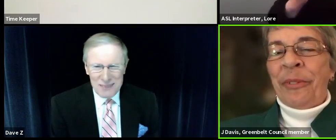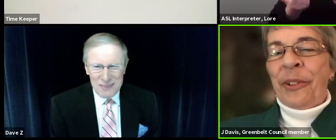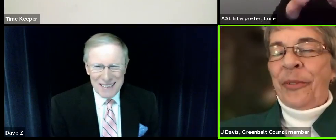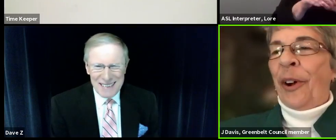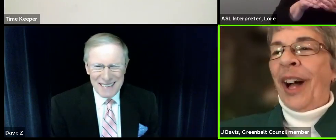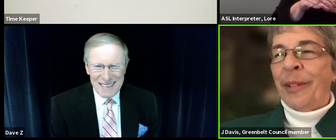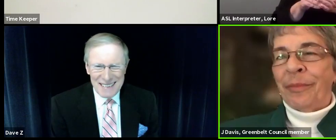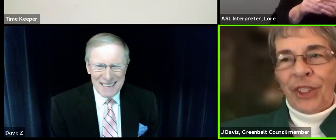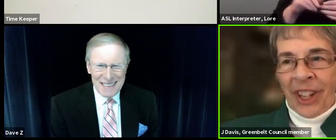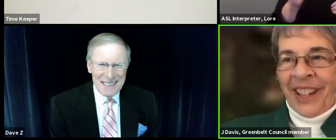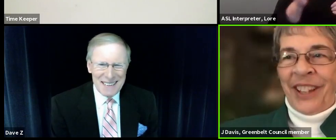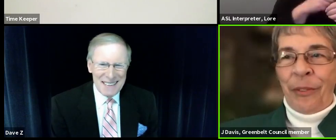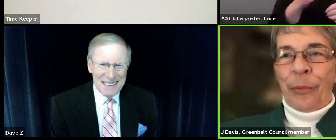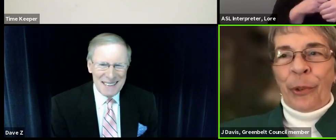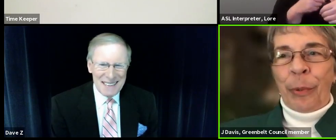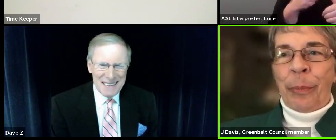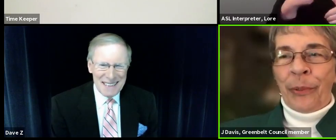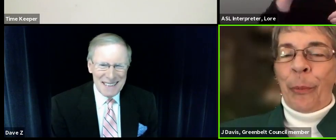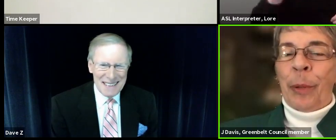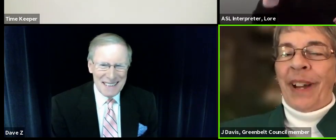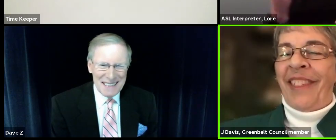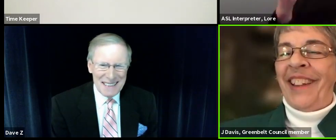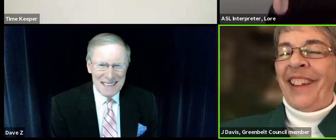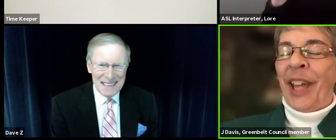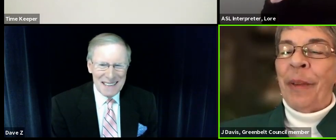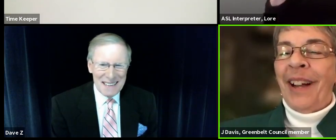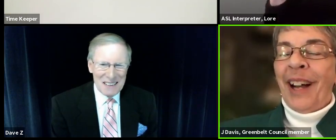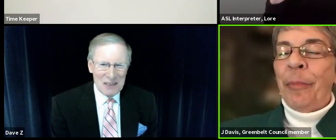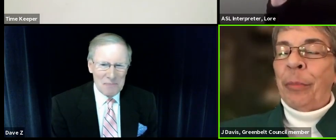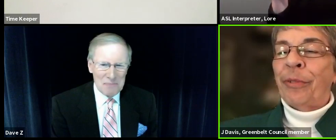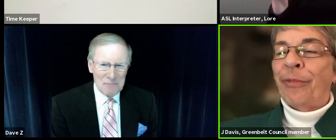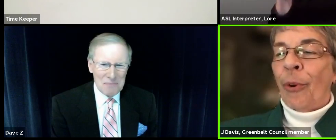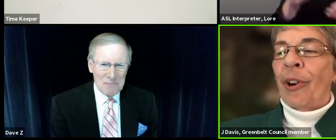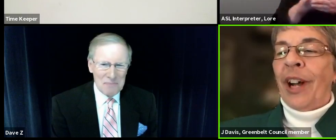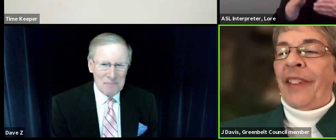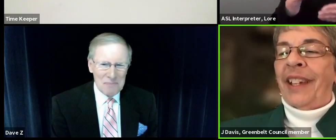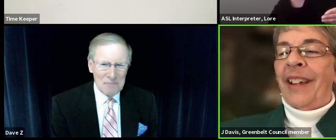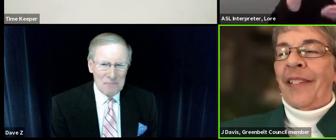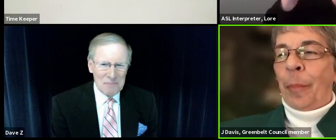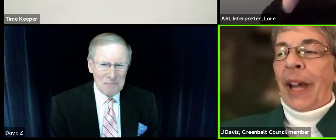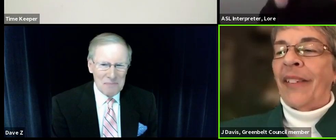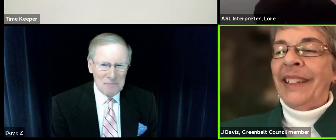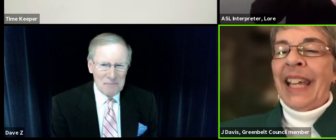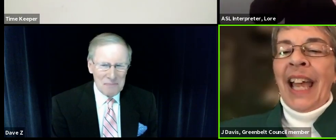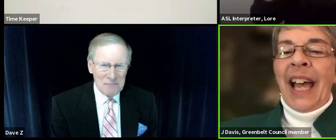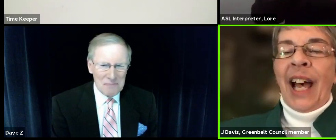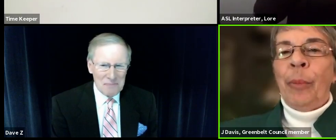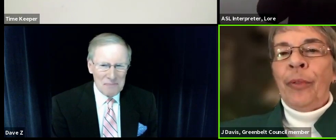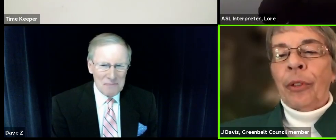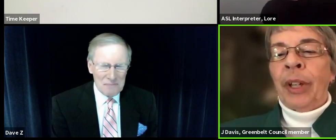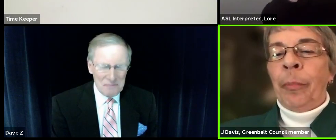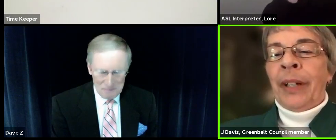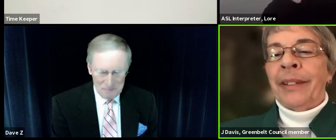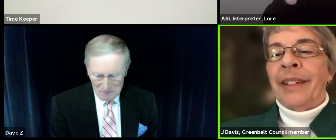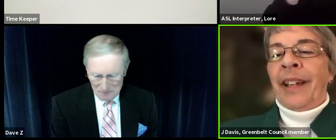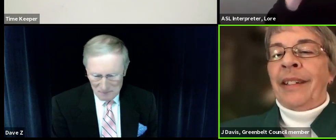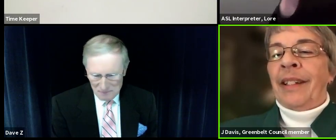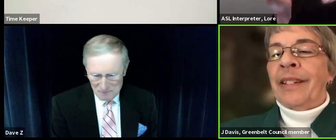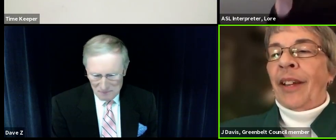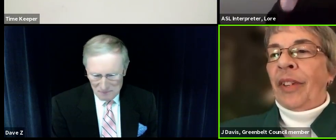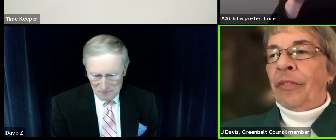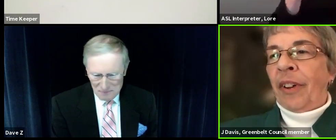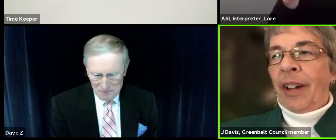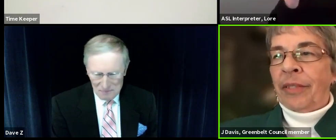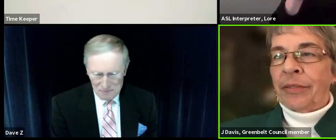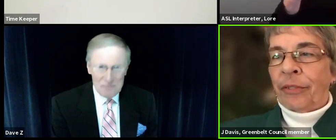Well, first of all, I'm Jay Davis. Most people know me by that name. I'm number four on the ballot. I moved to Greenbelt in